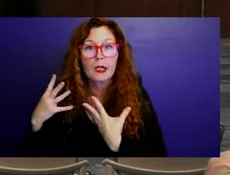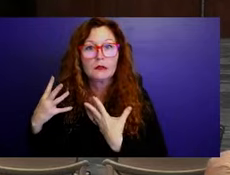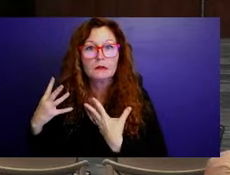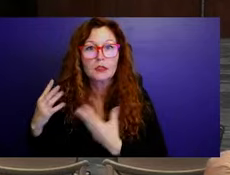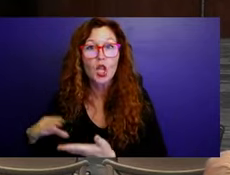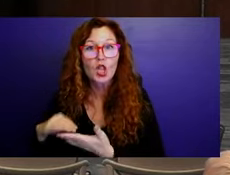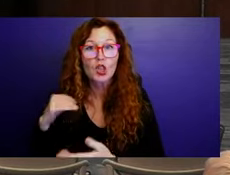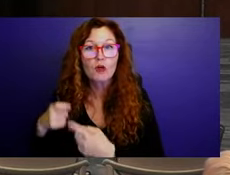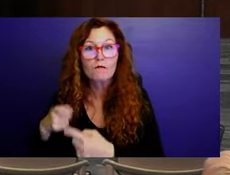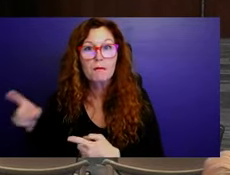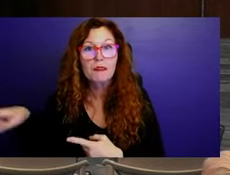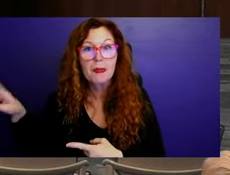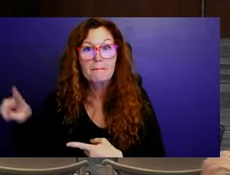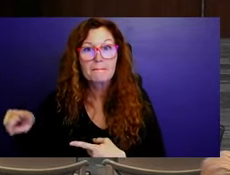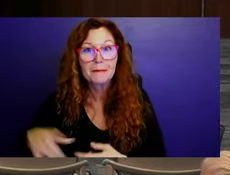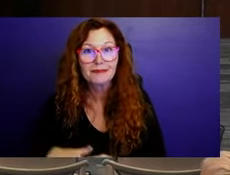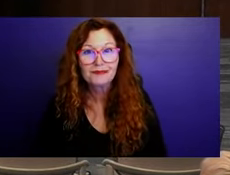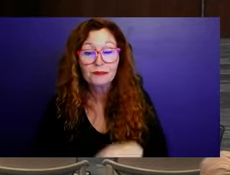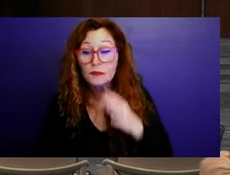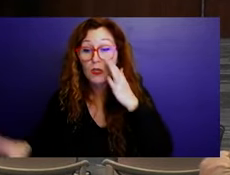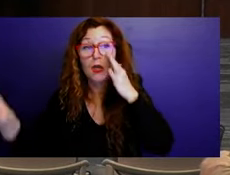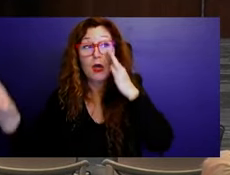something. Okay. Um,